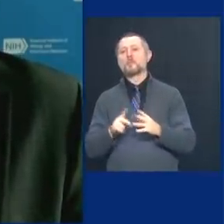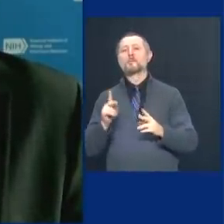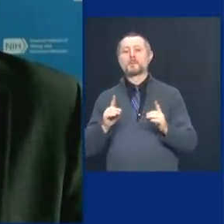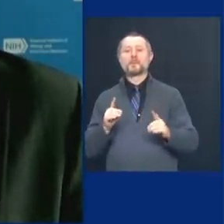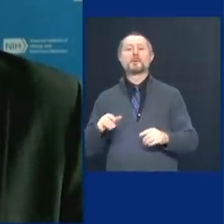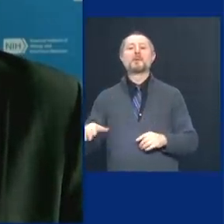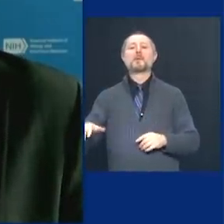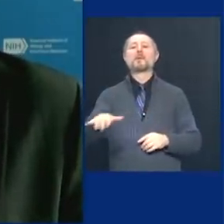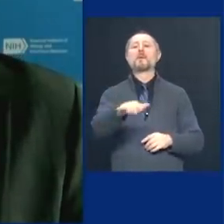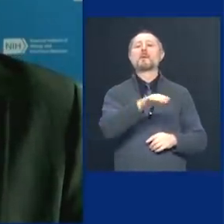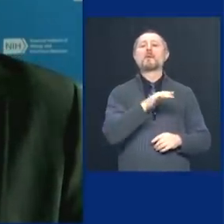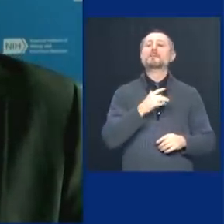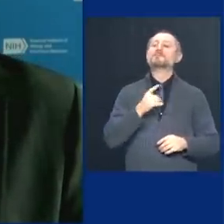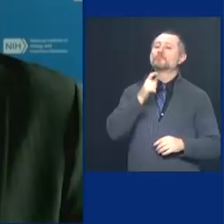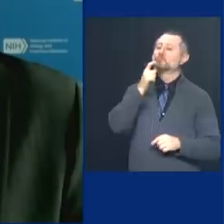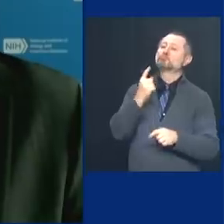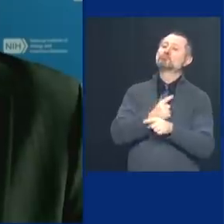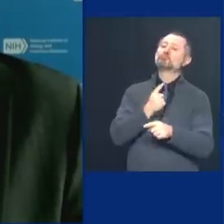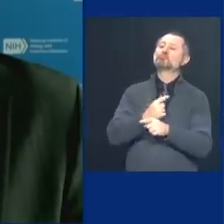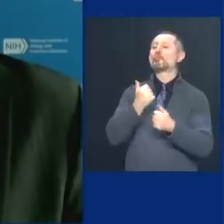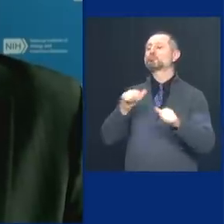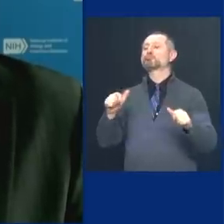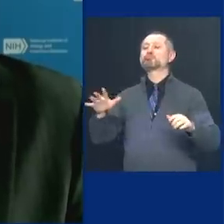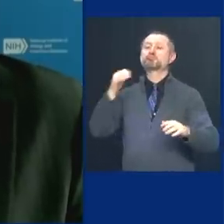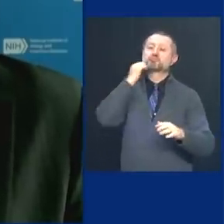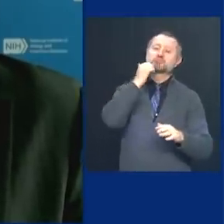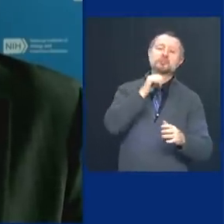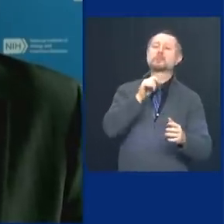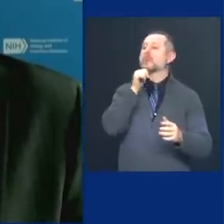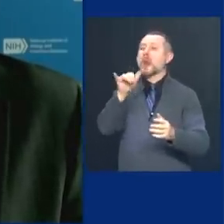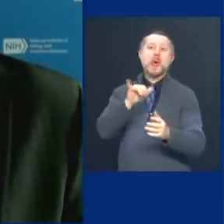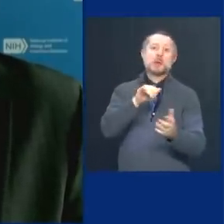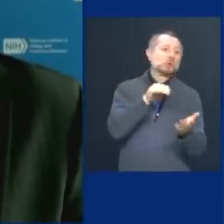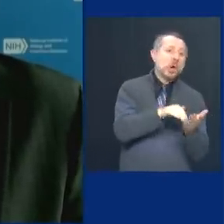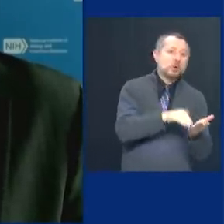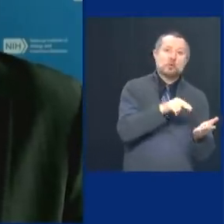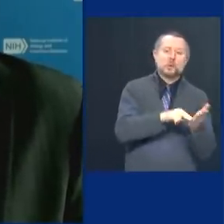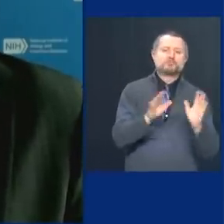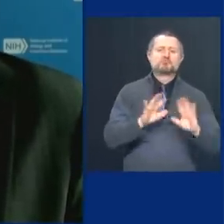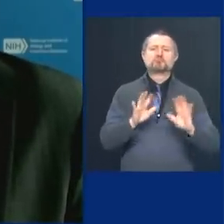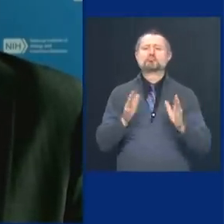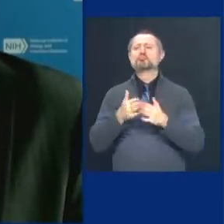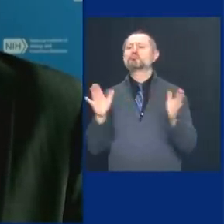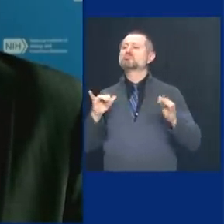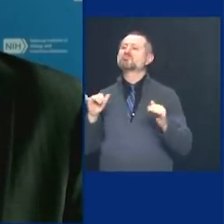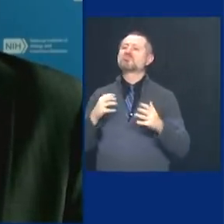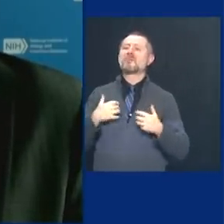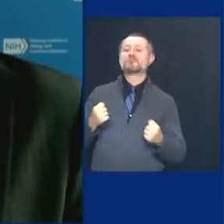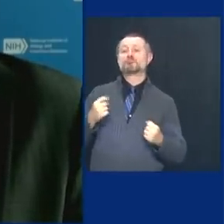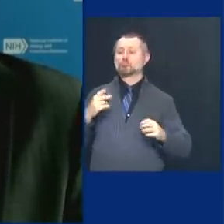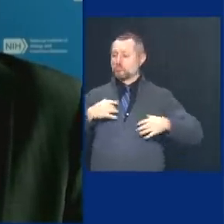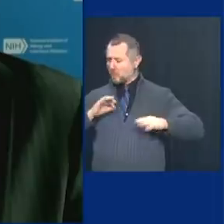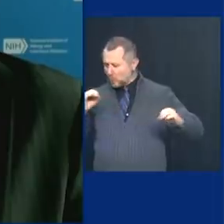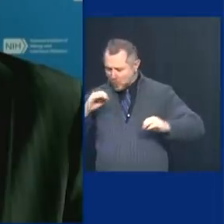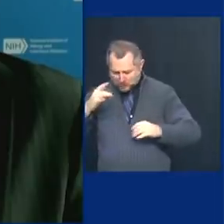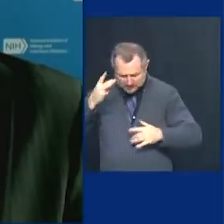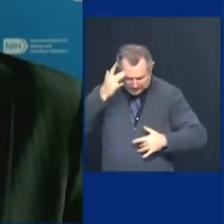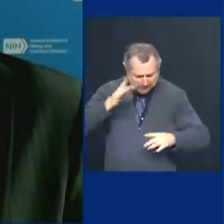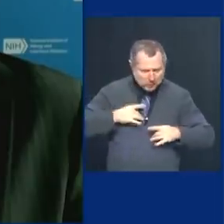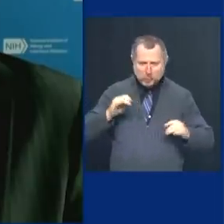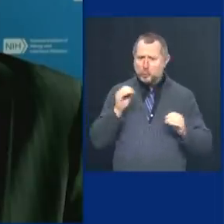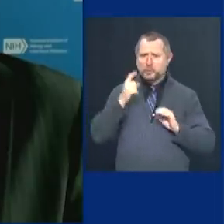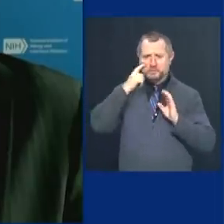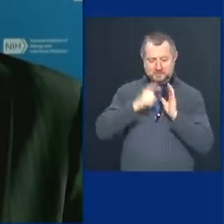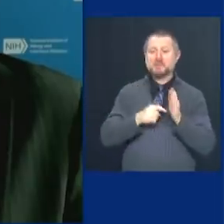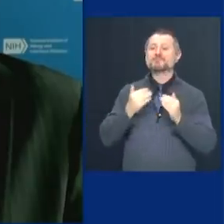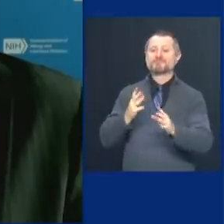priority, just a normal man and woman New Yorker in the street who's well, has no underlying conditions. If we get them